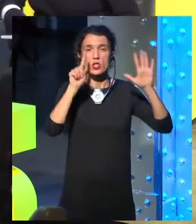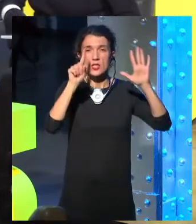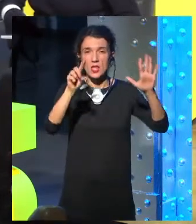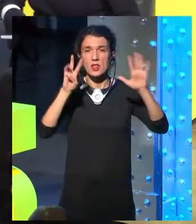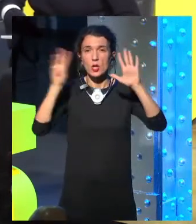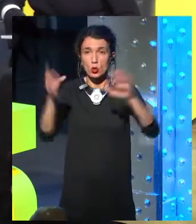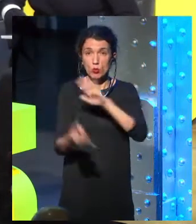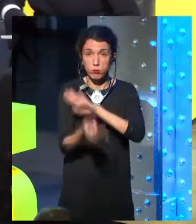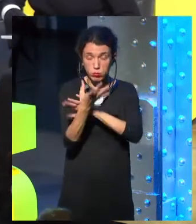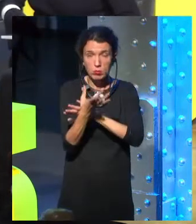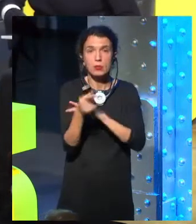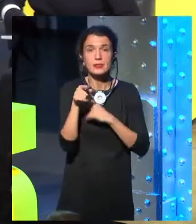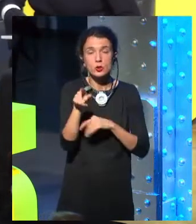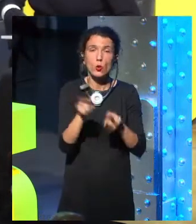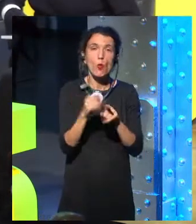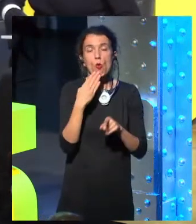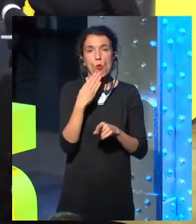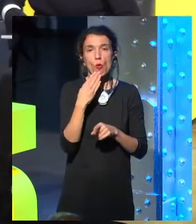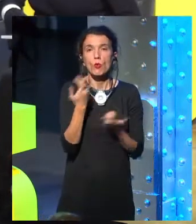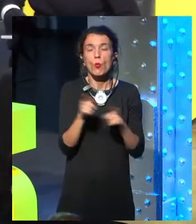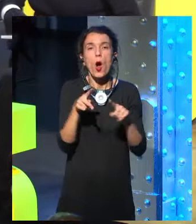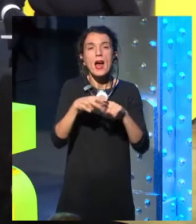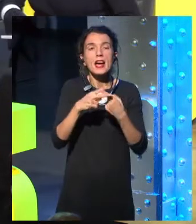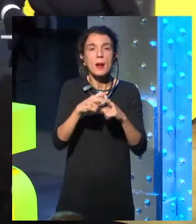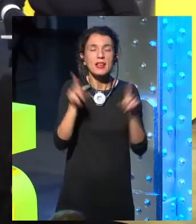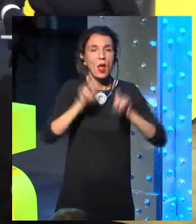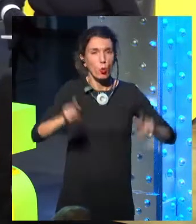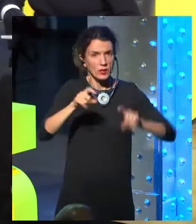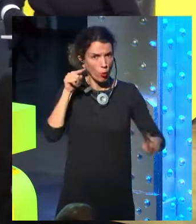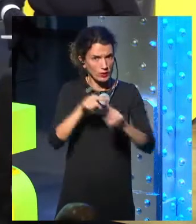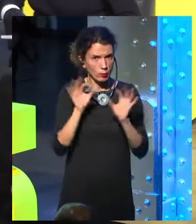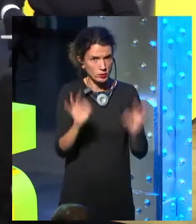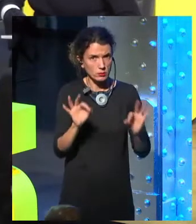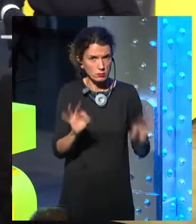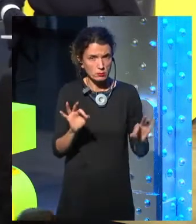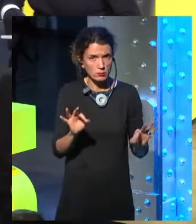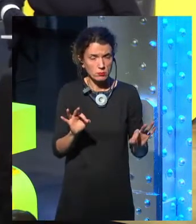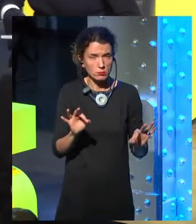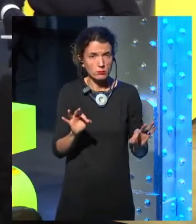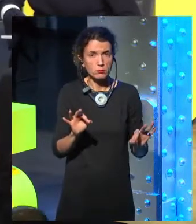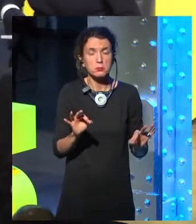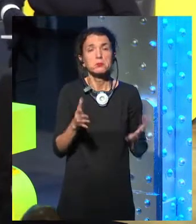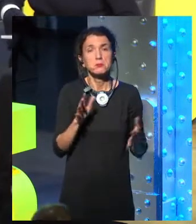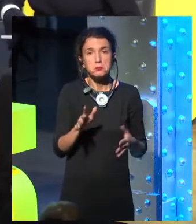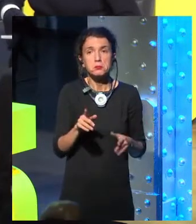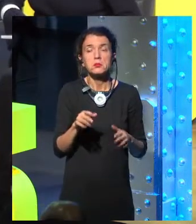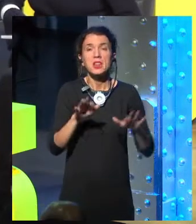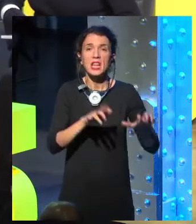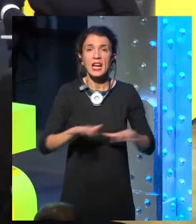education tool. There's all these papers on exactly how it could be used for education. It had a physical tactile keyboard and a screen this large.